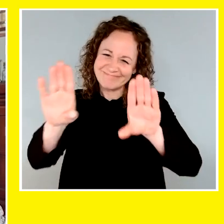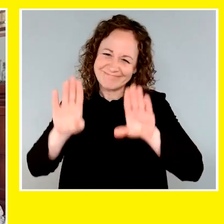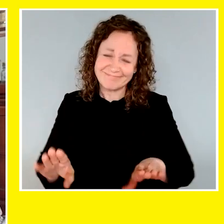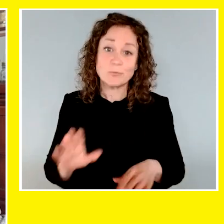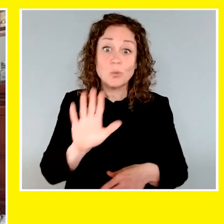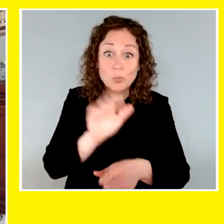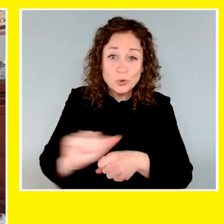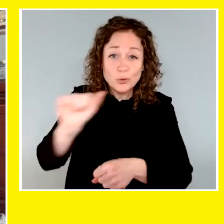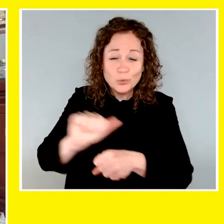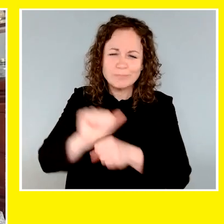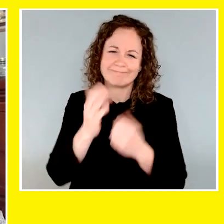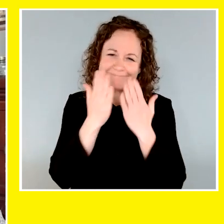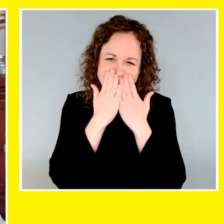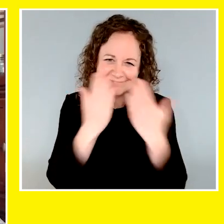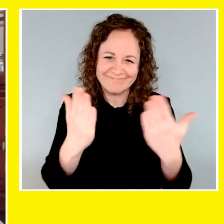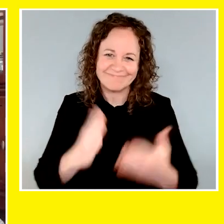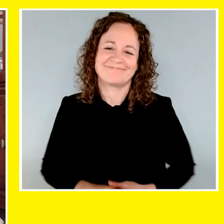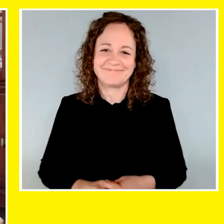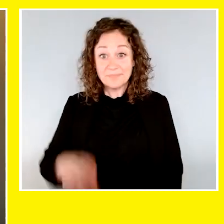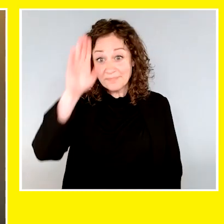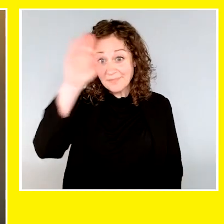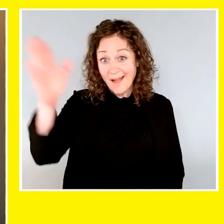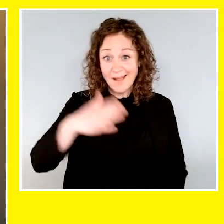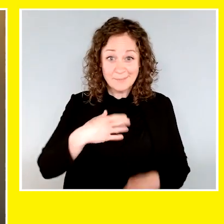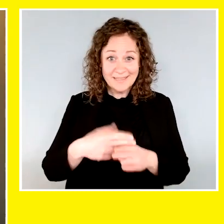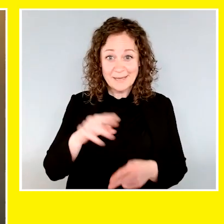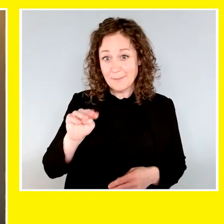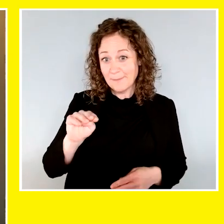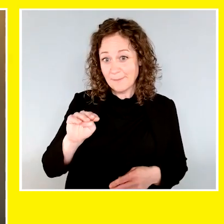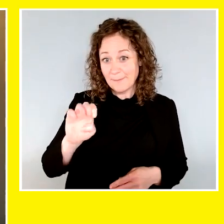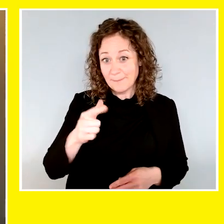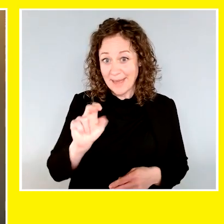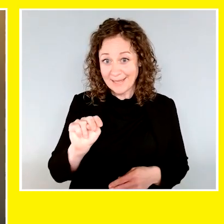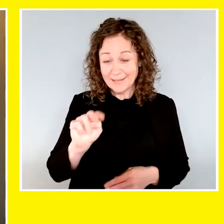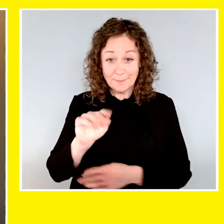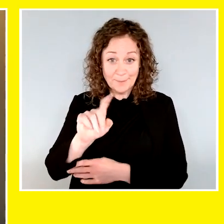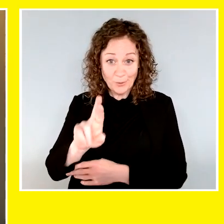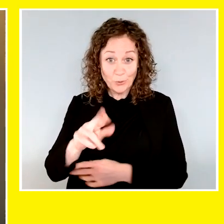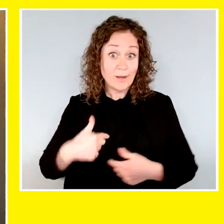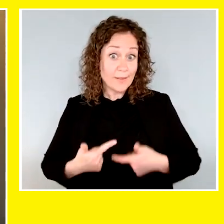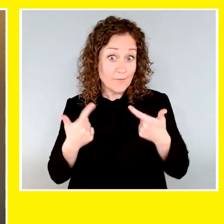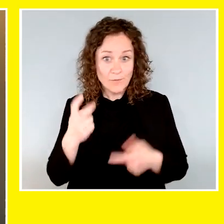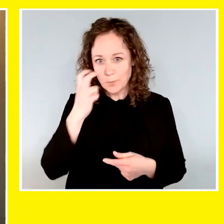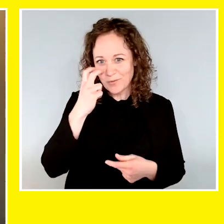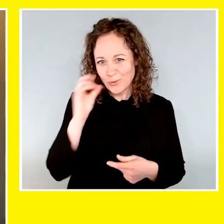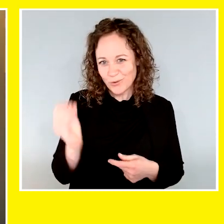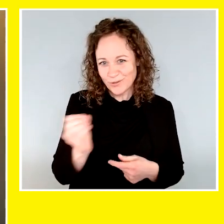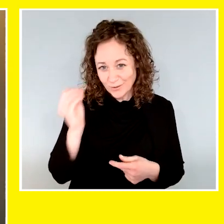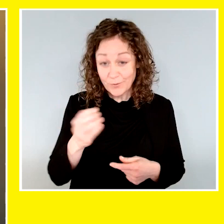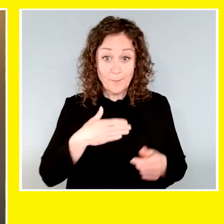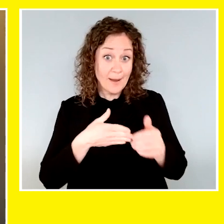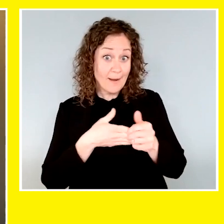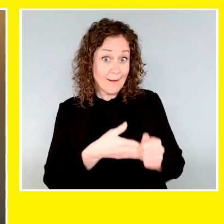fantastic. Thank you very much for your good work. Hi, my name is Megan Miller. I live in Brantford, Ontario.